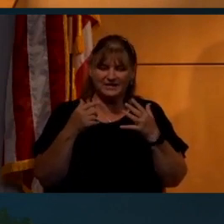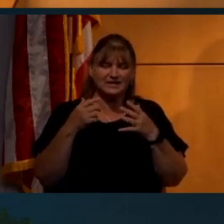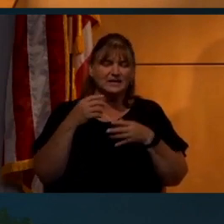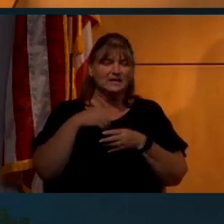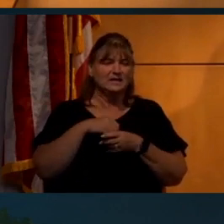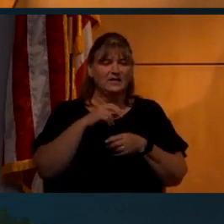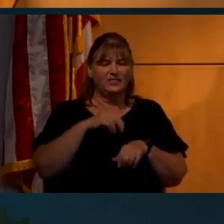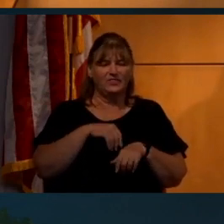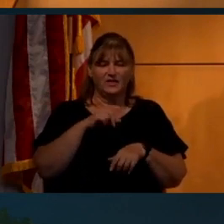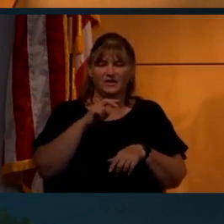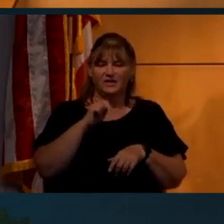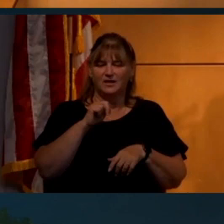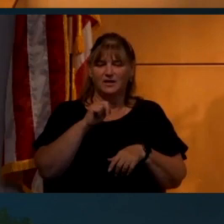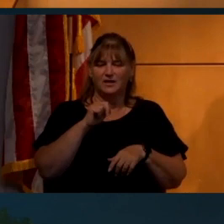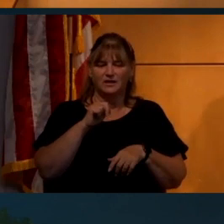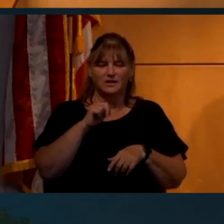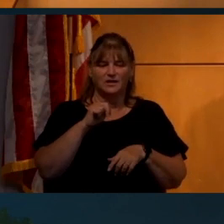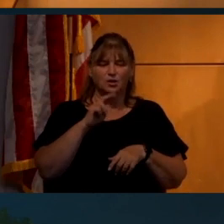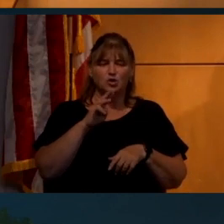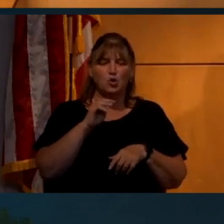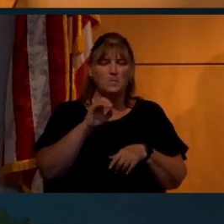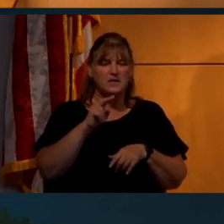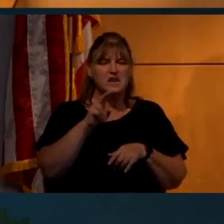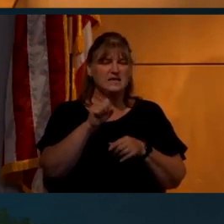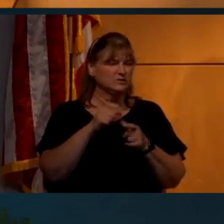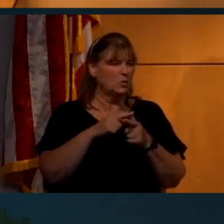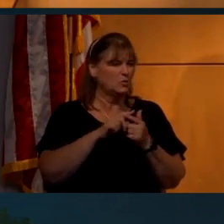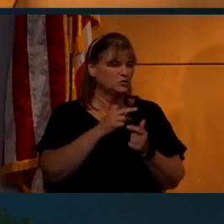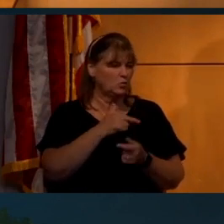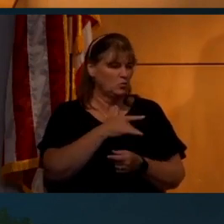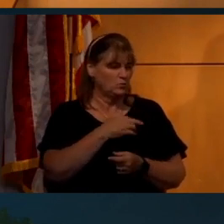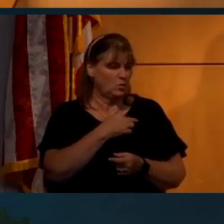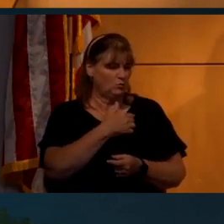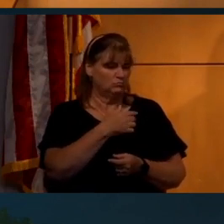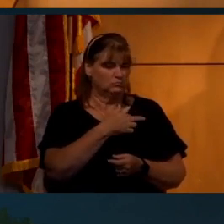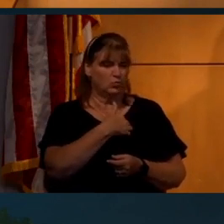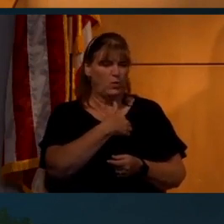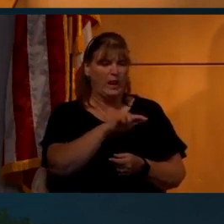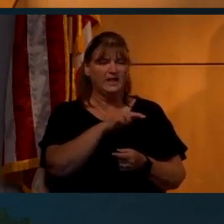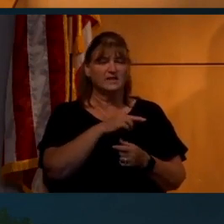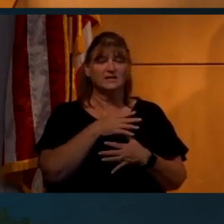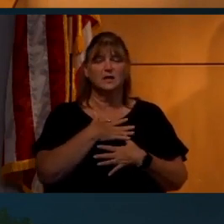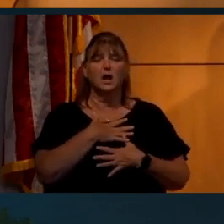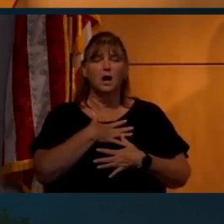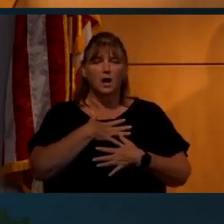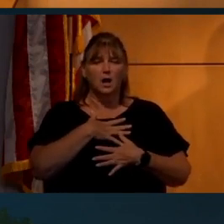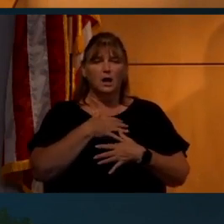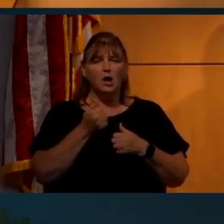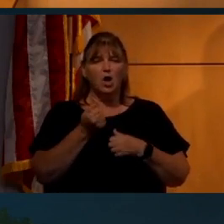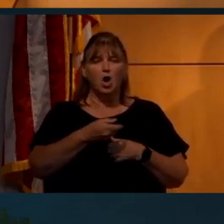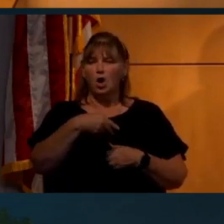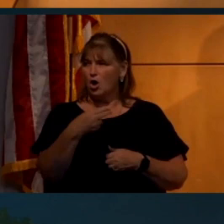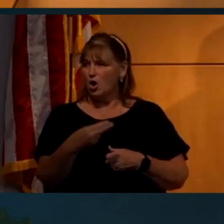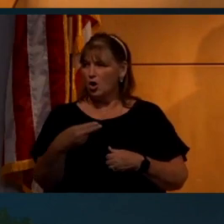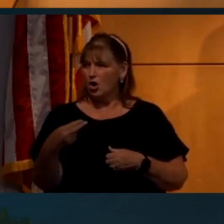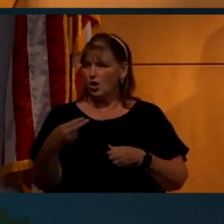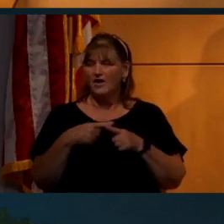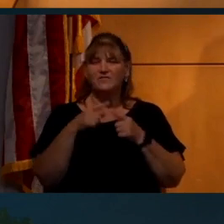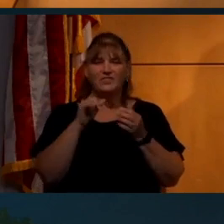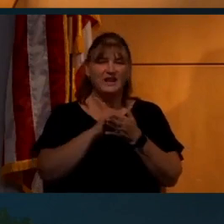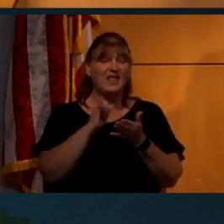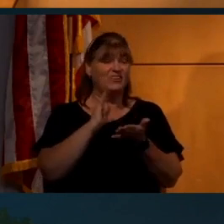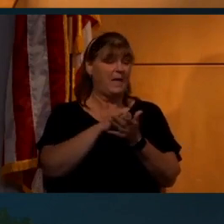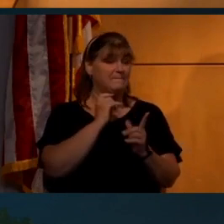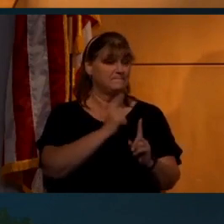called it the numinous, this sort of deep, almost religious awe of a situation. And at that